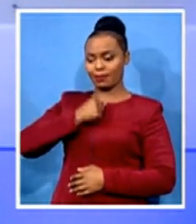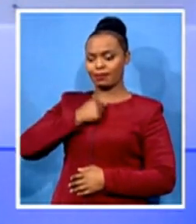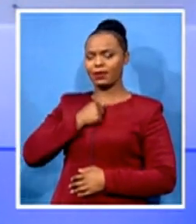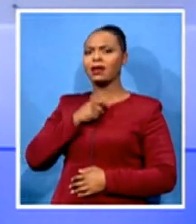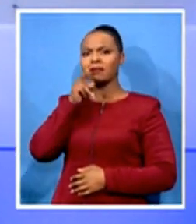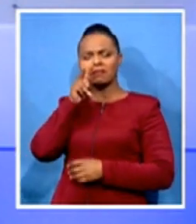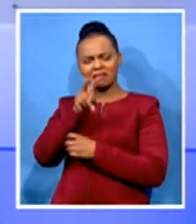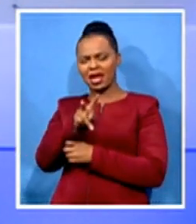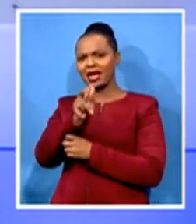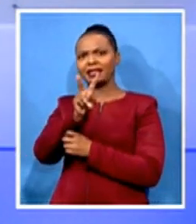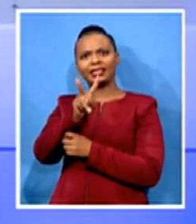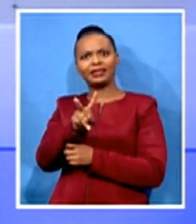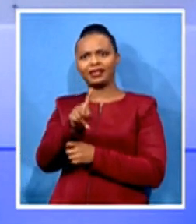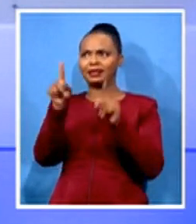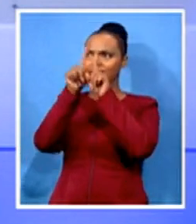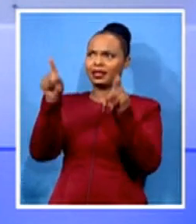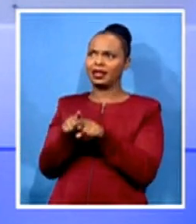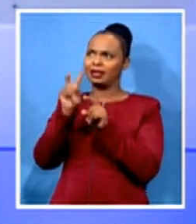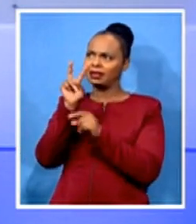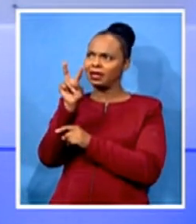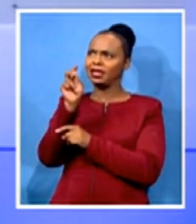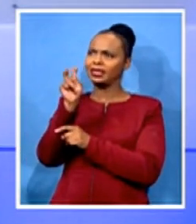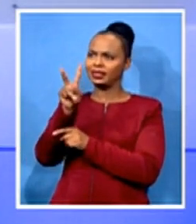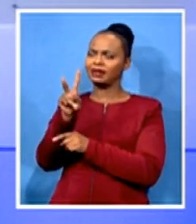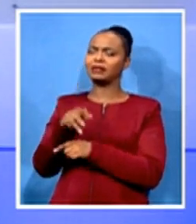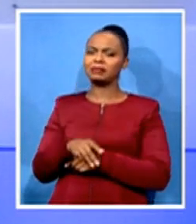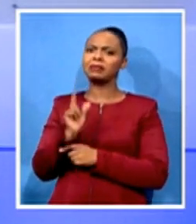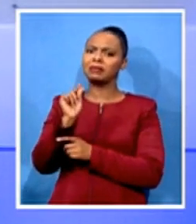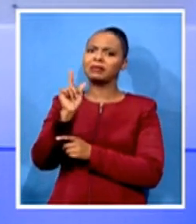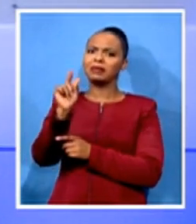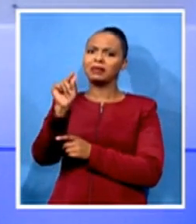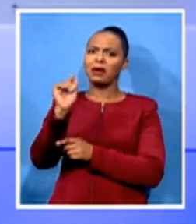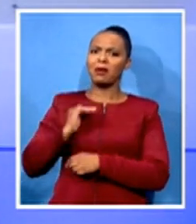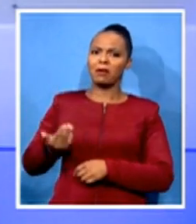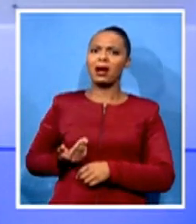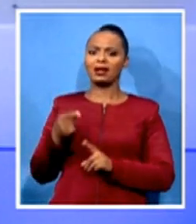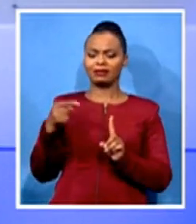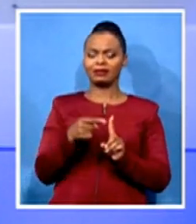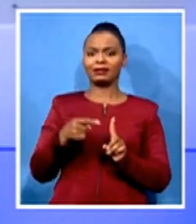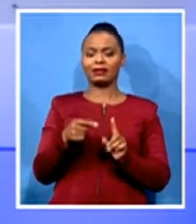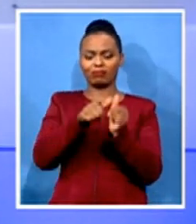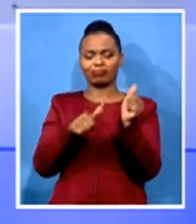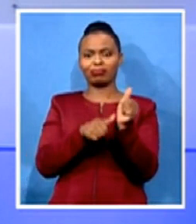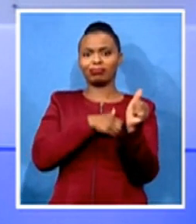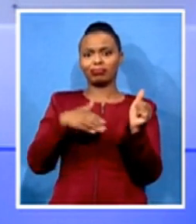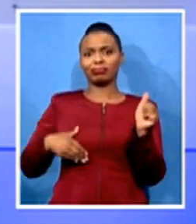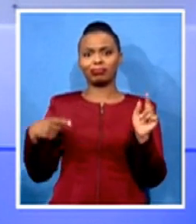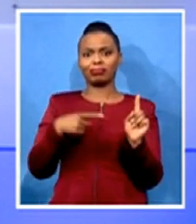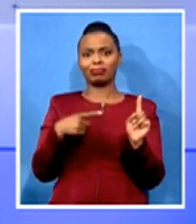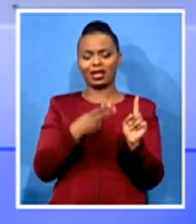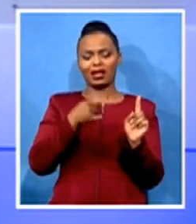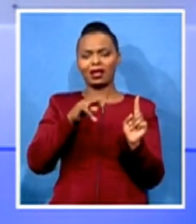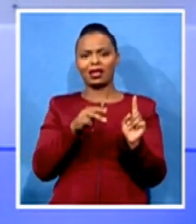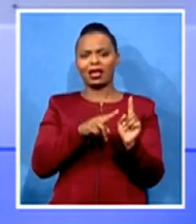about Kamala Harris, that this is the kind of woman you look at, the kind of leader you look at and you want to be. Just to conclude our